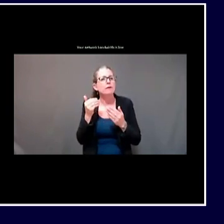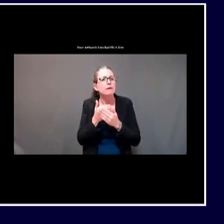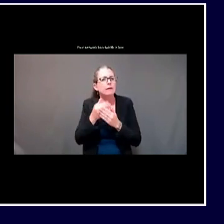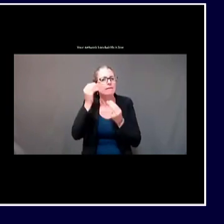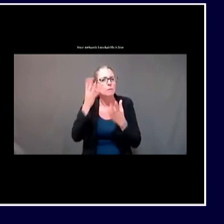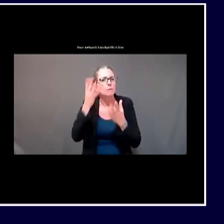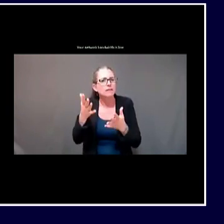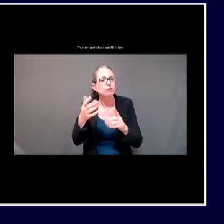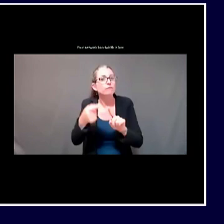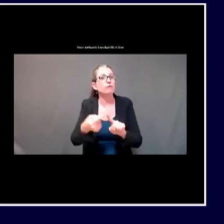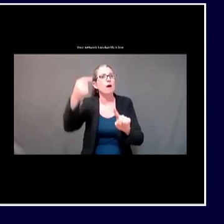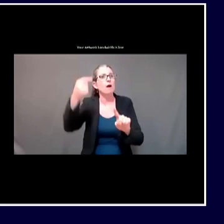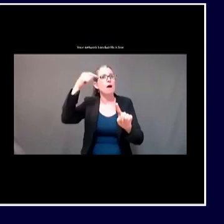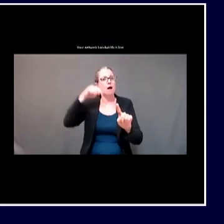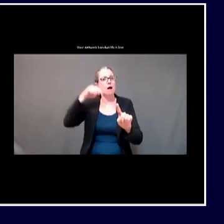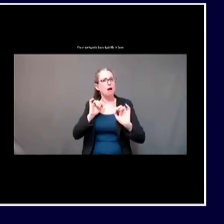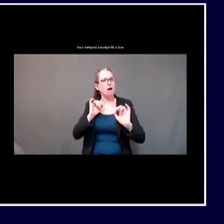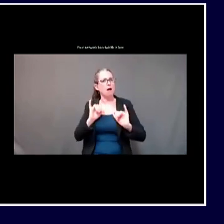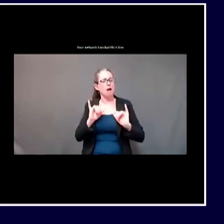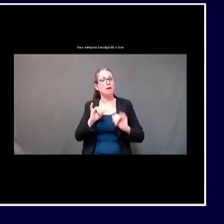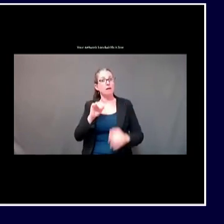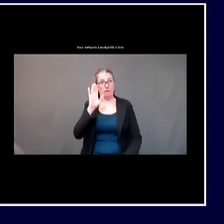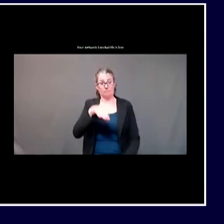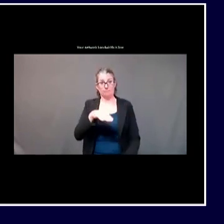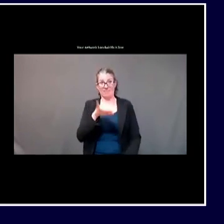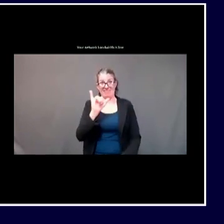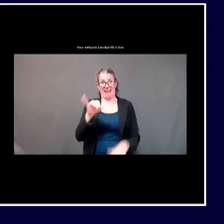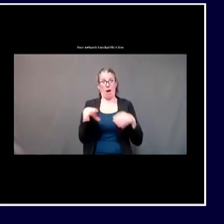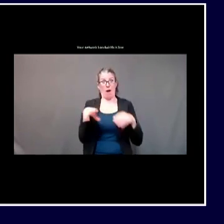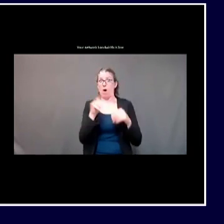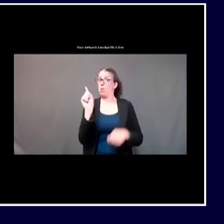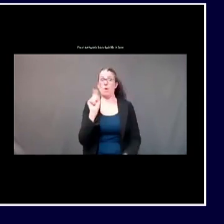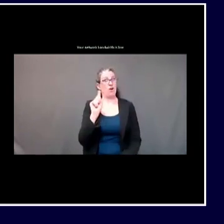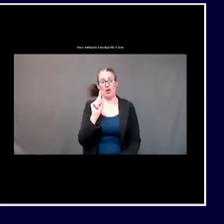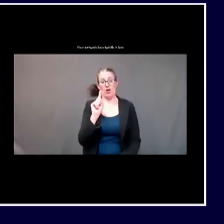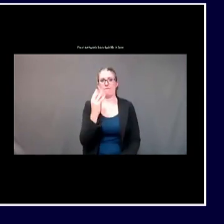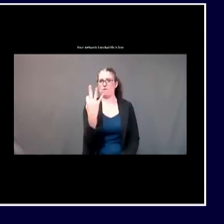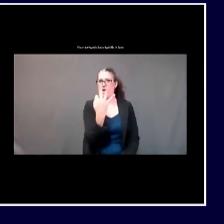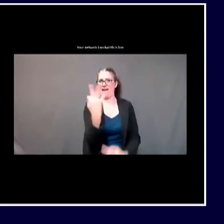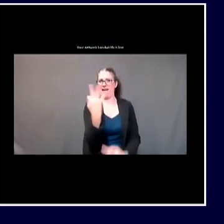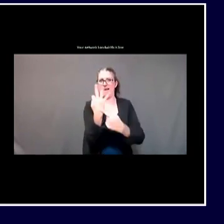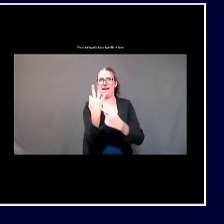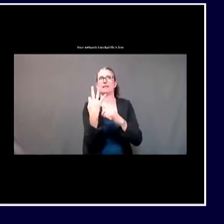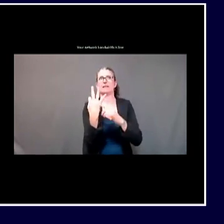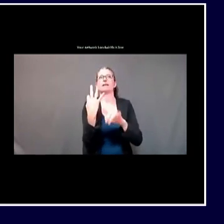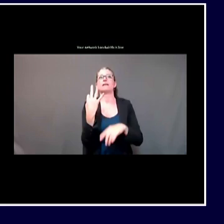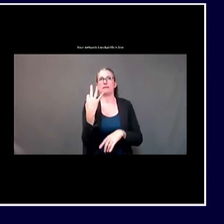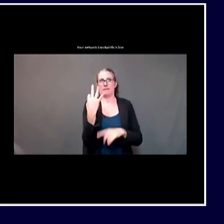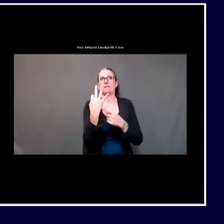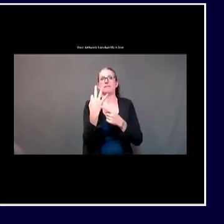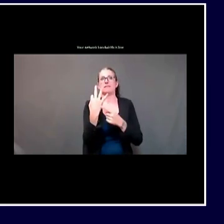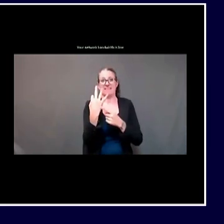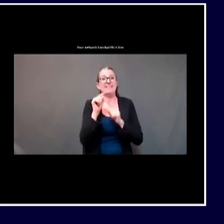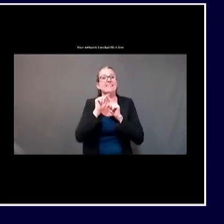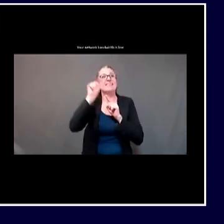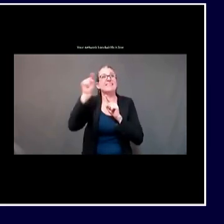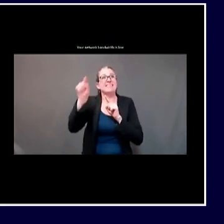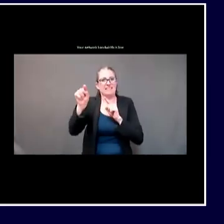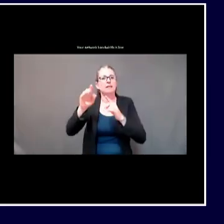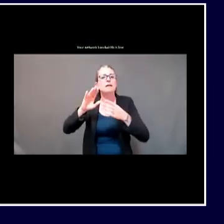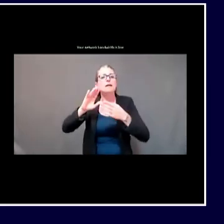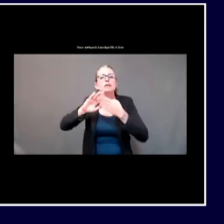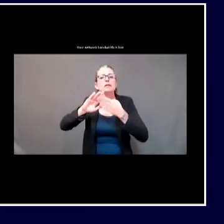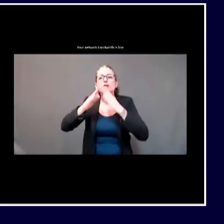7th. The wedding ceremony itself was held at the Tritown Baptist Church in East Millinocket and as we've discussed the